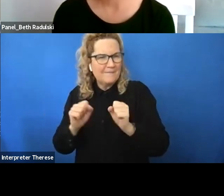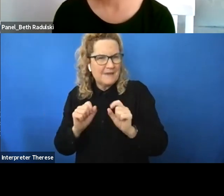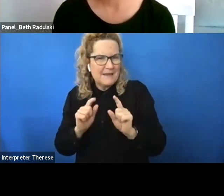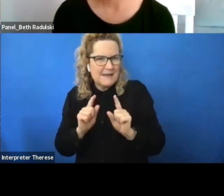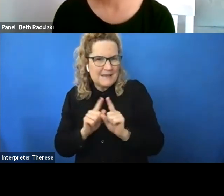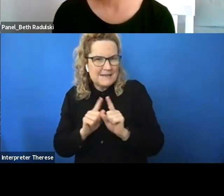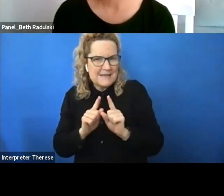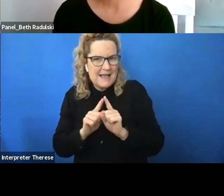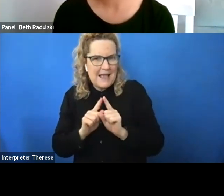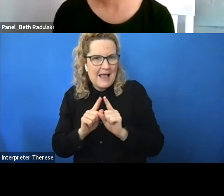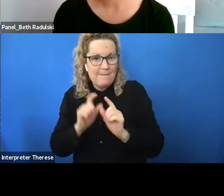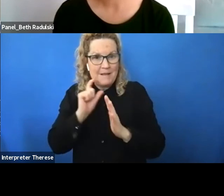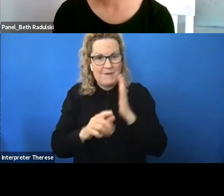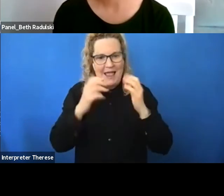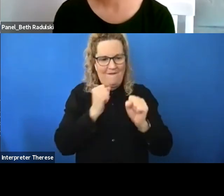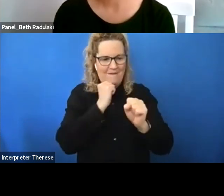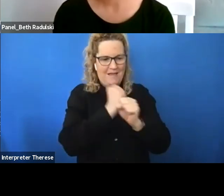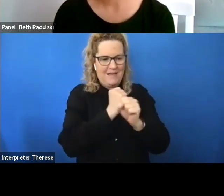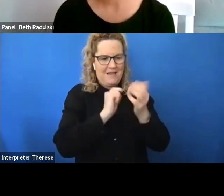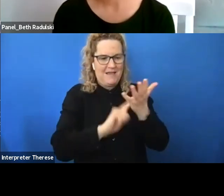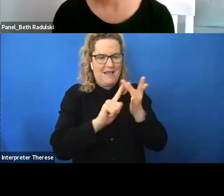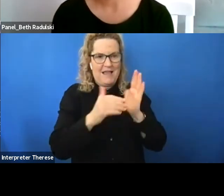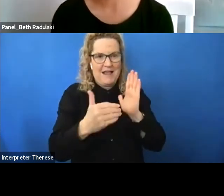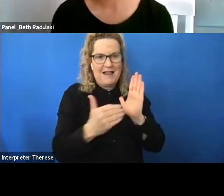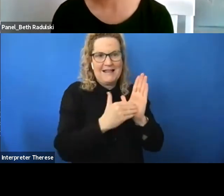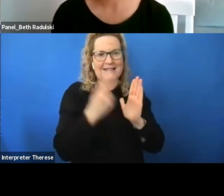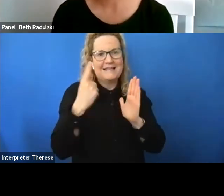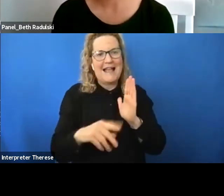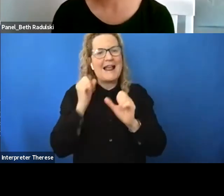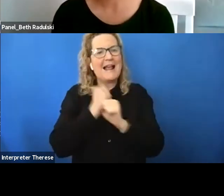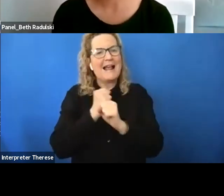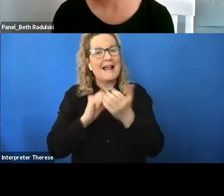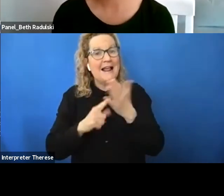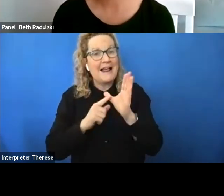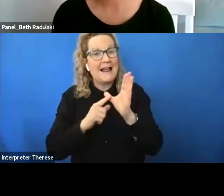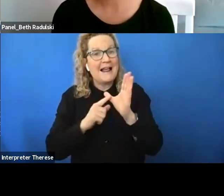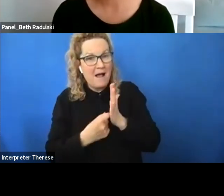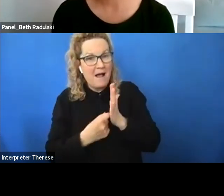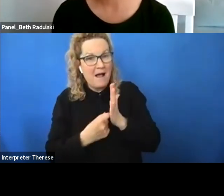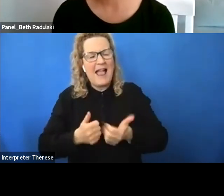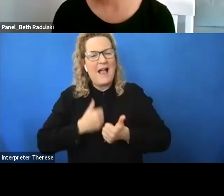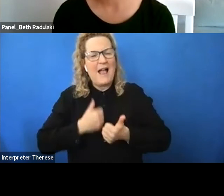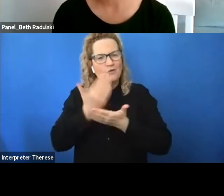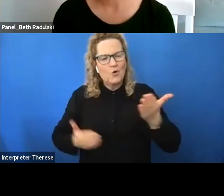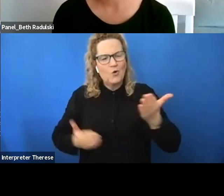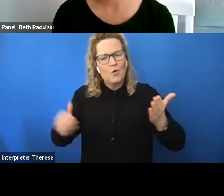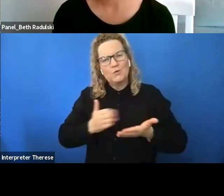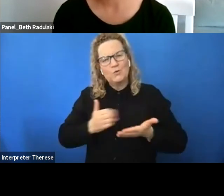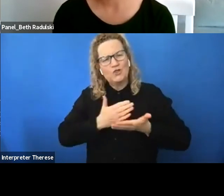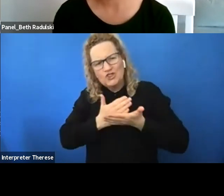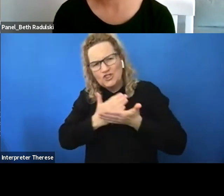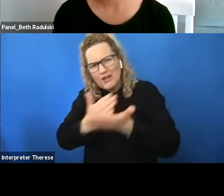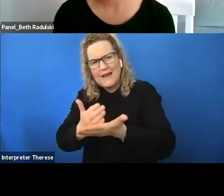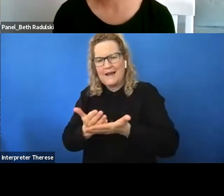glamour of having a disability that our story should be shared and um be discussed because